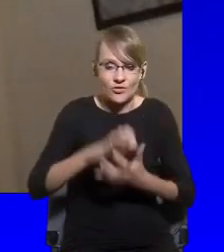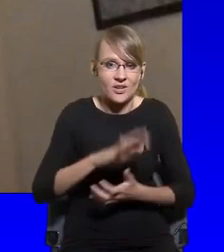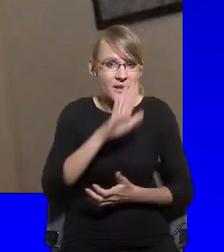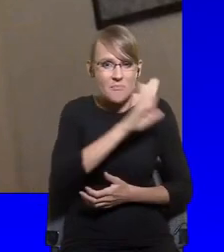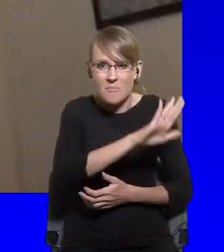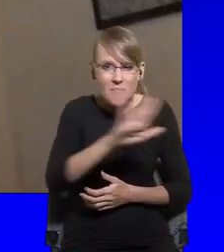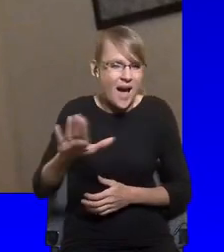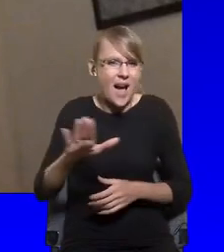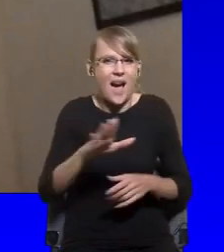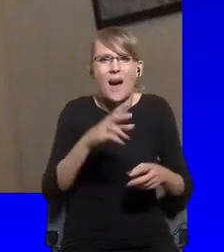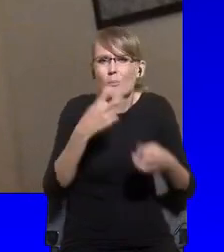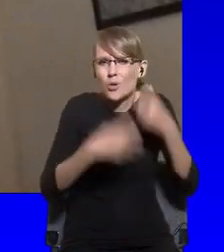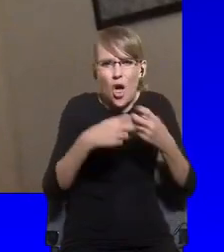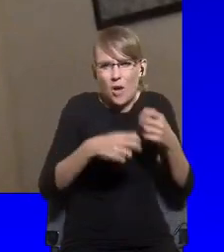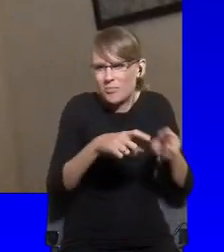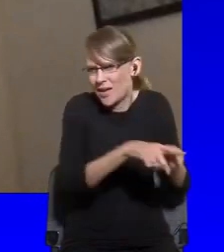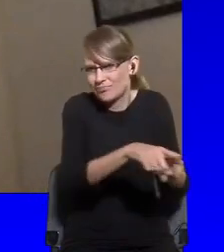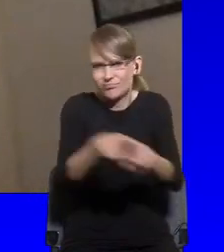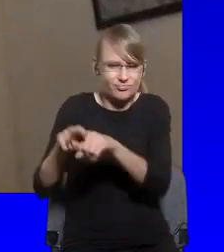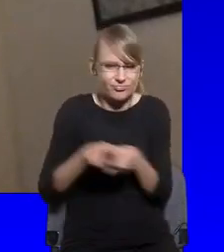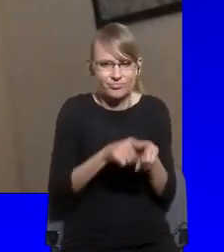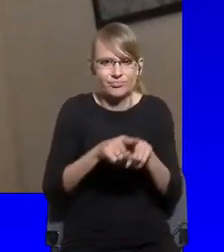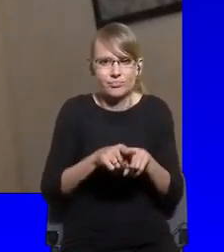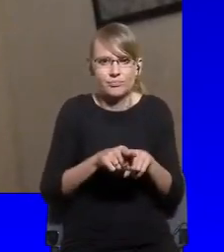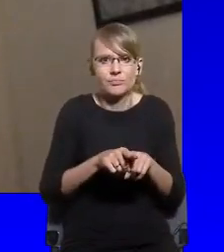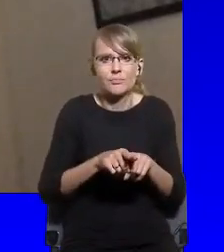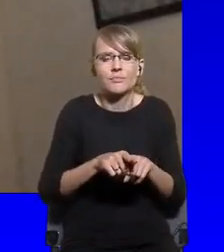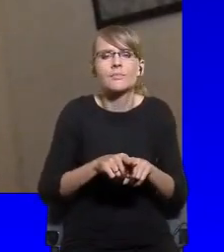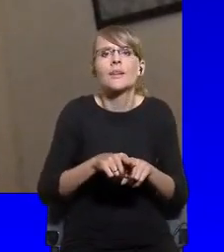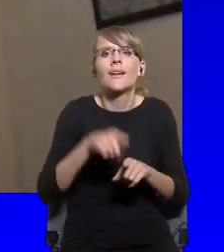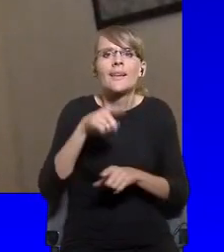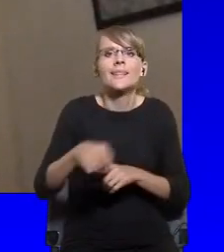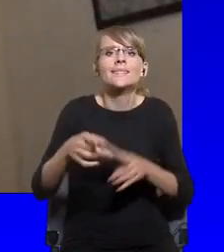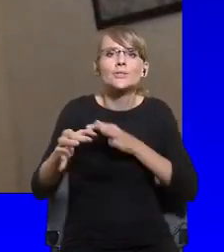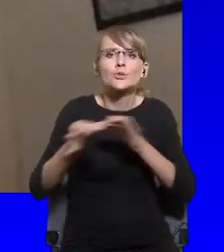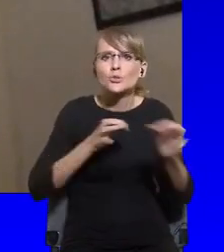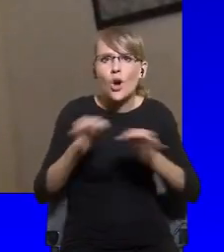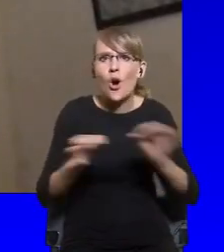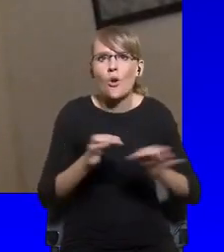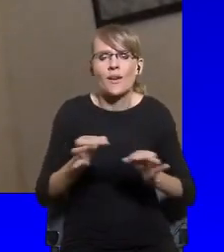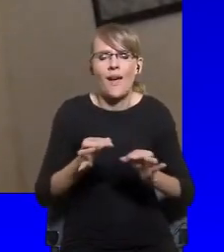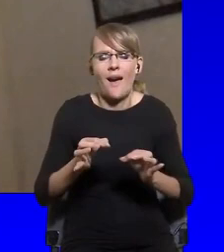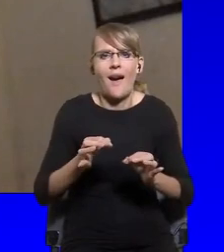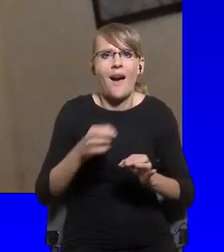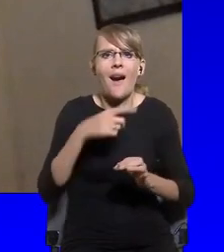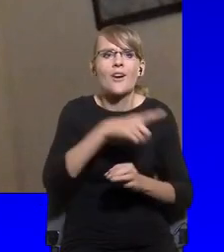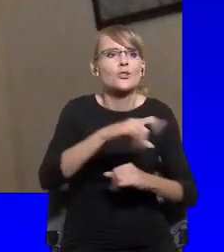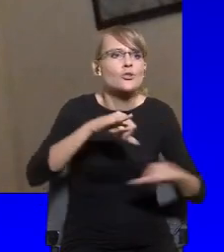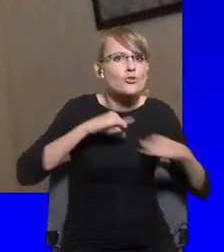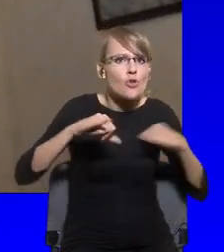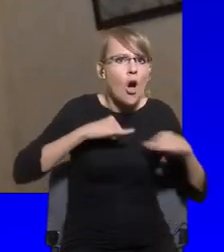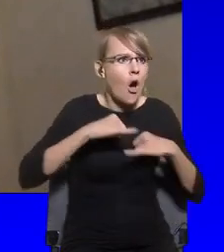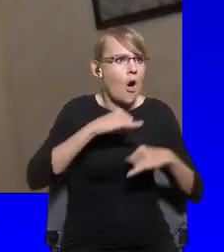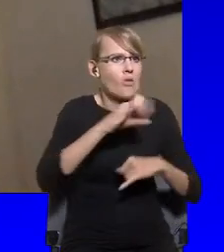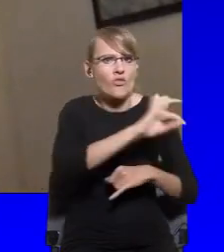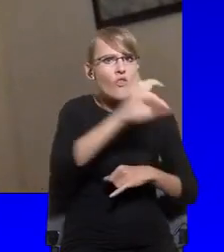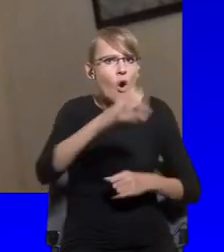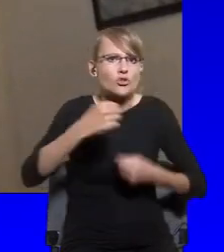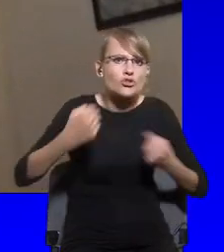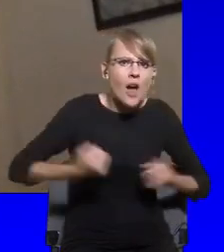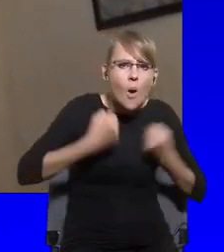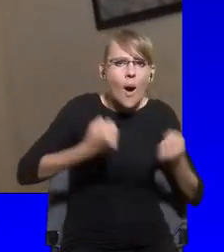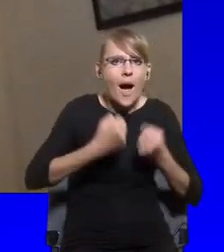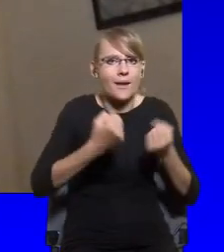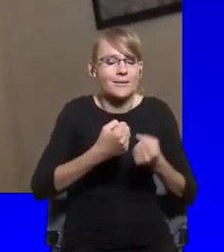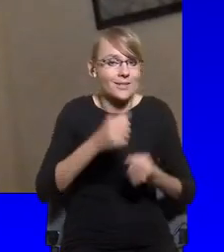their track record has been portrayed in daily newspapers